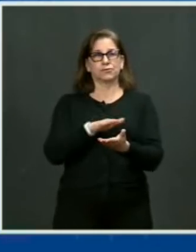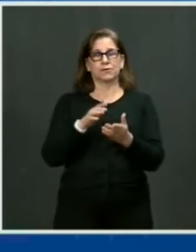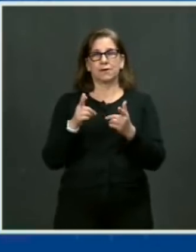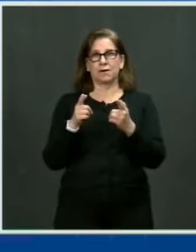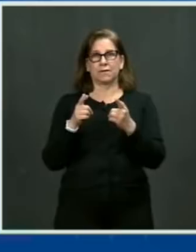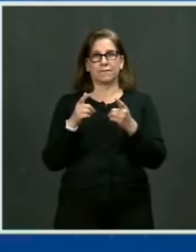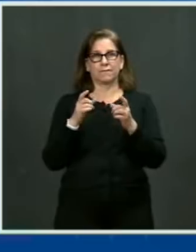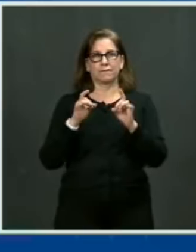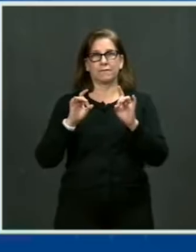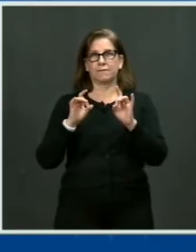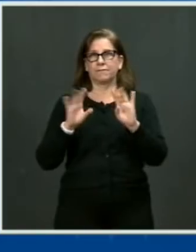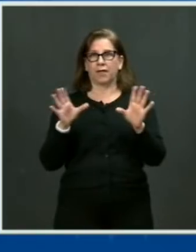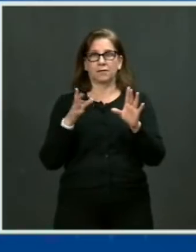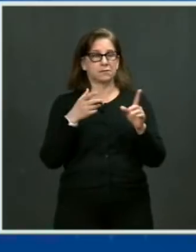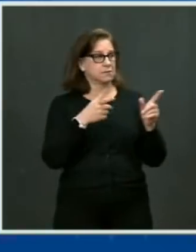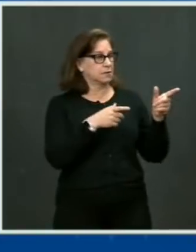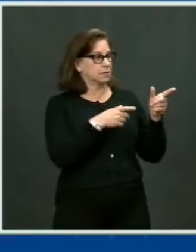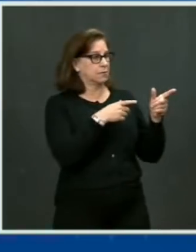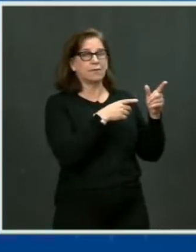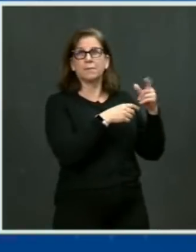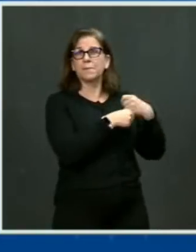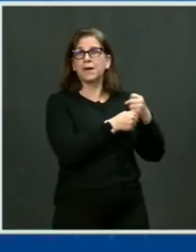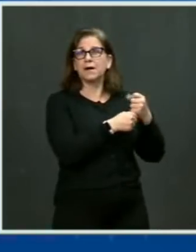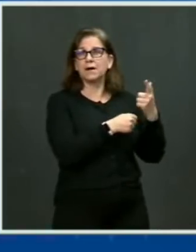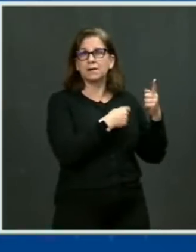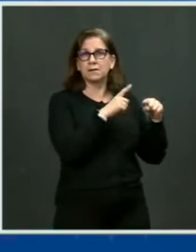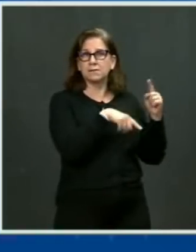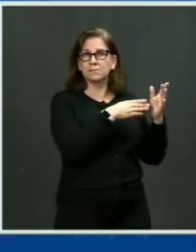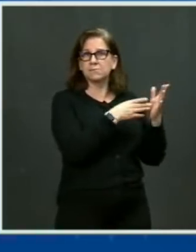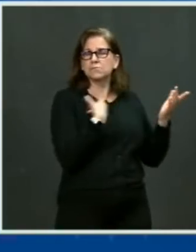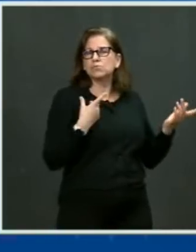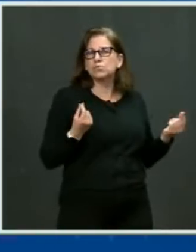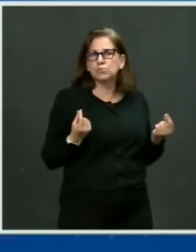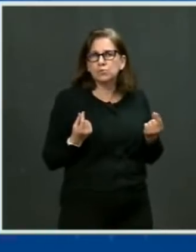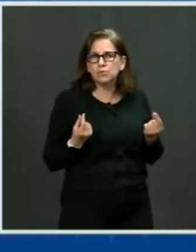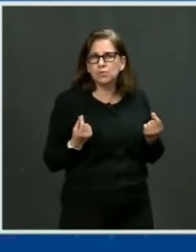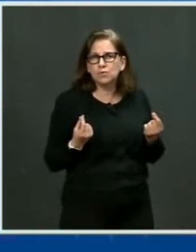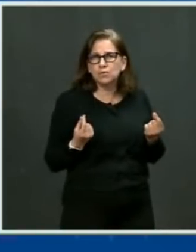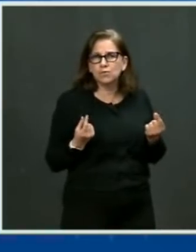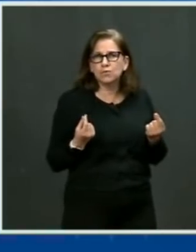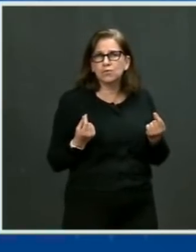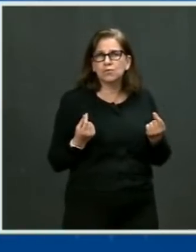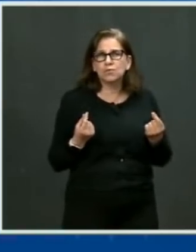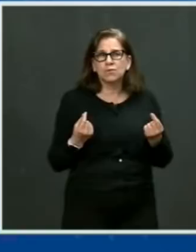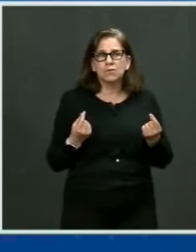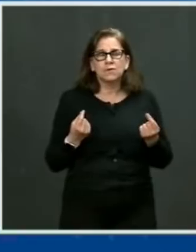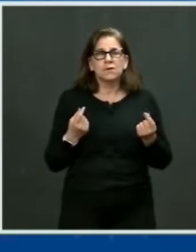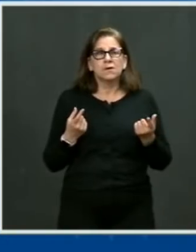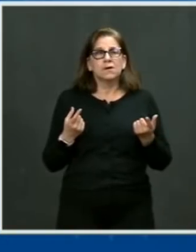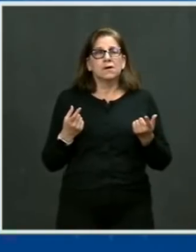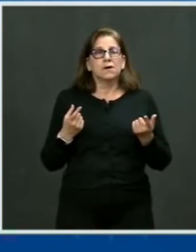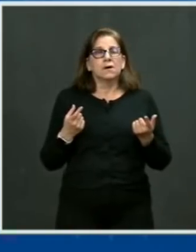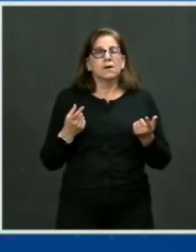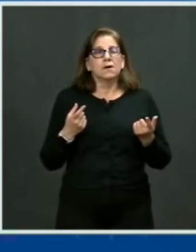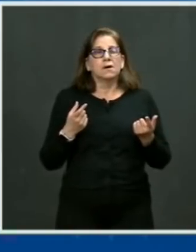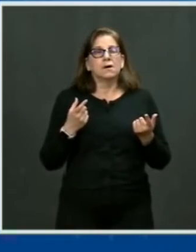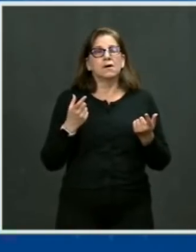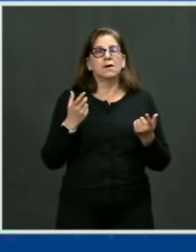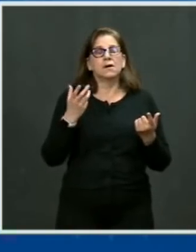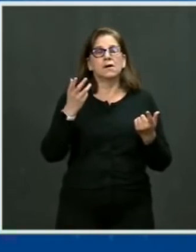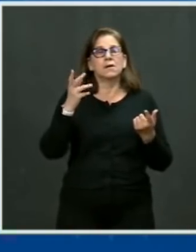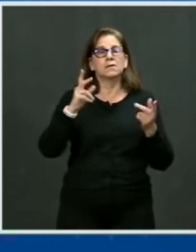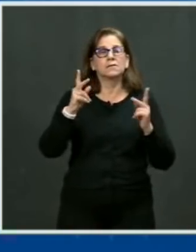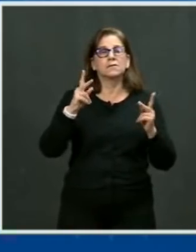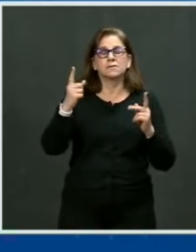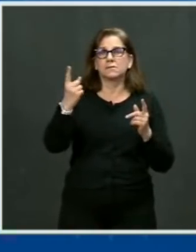If I get one thing on my list, the Lord came down and said, Joe, you get one of these, give me that one. Because I tell you